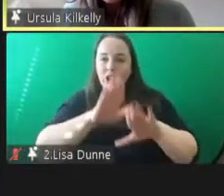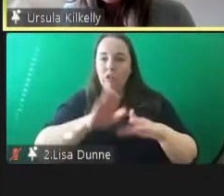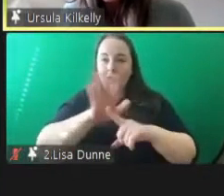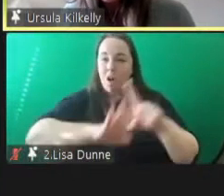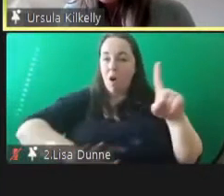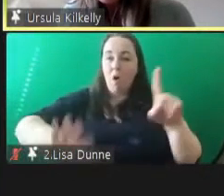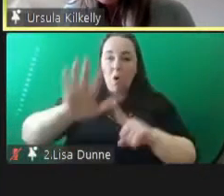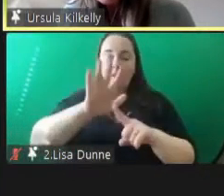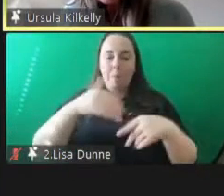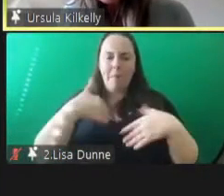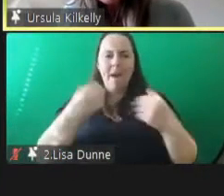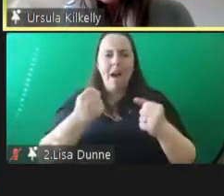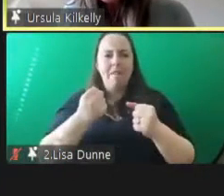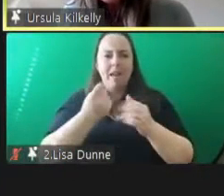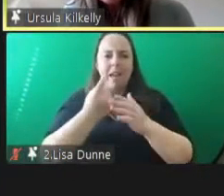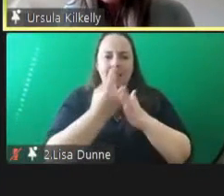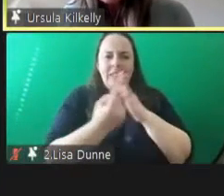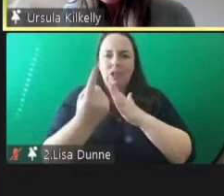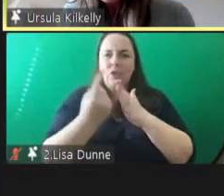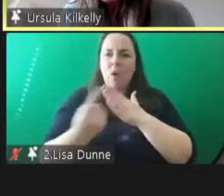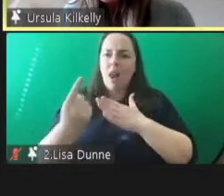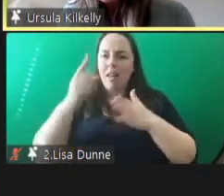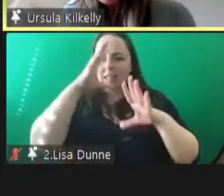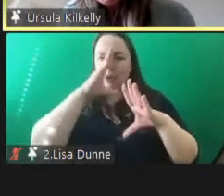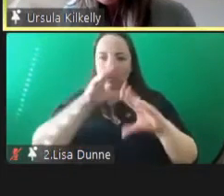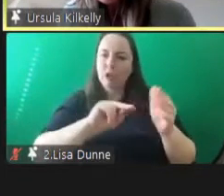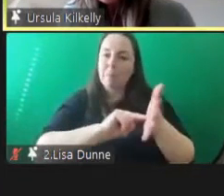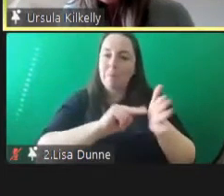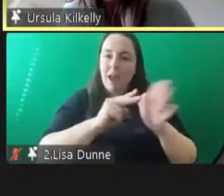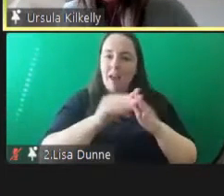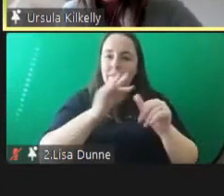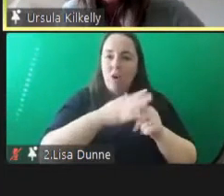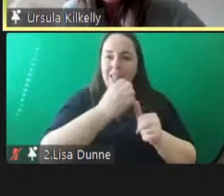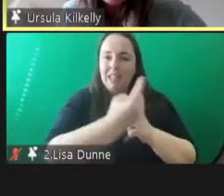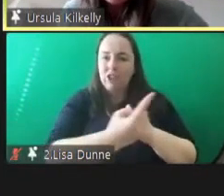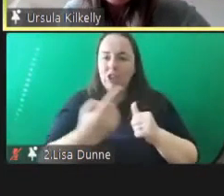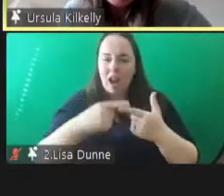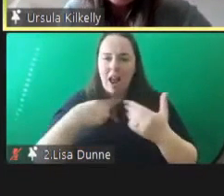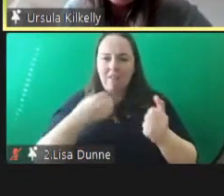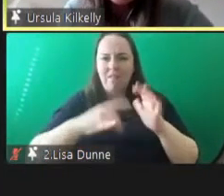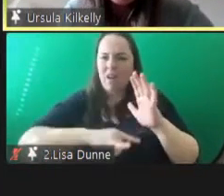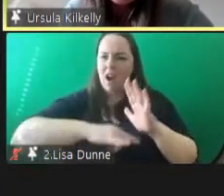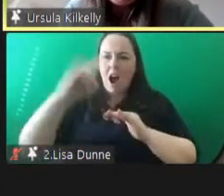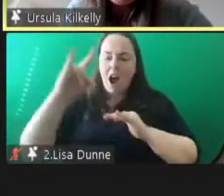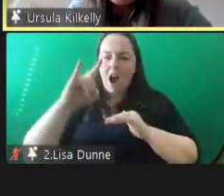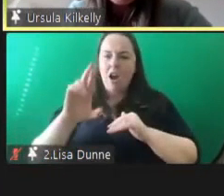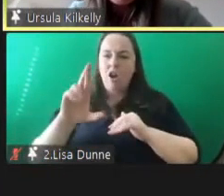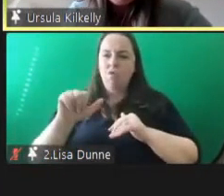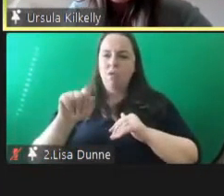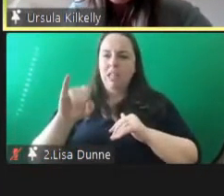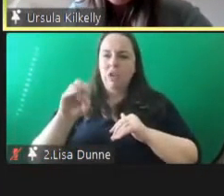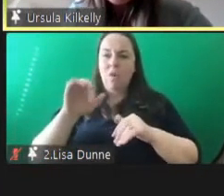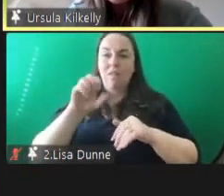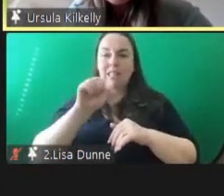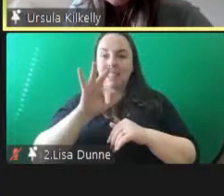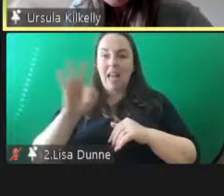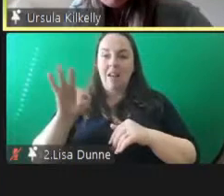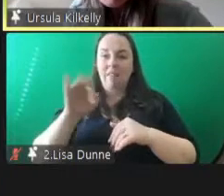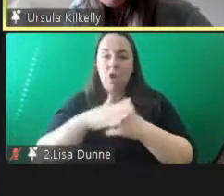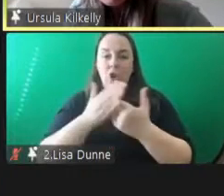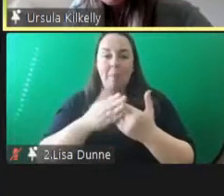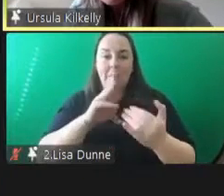board we have individualized education plan and we have a very high ratio of staff to young people so that we are